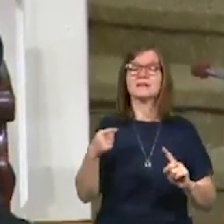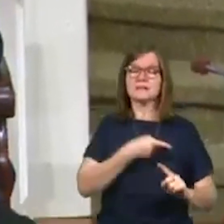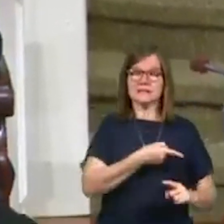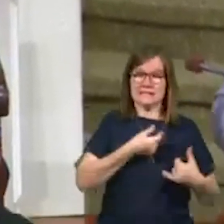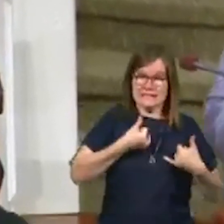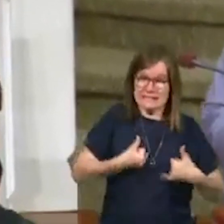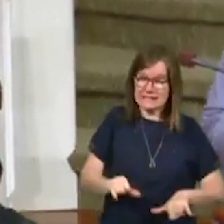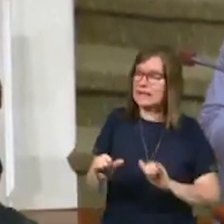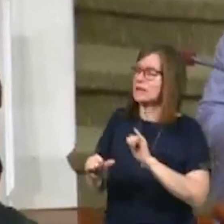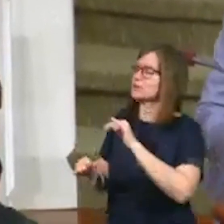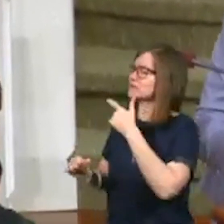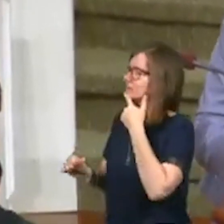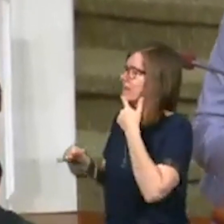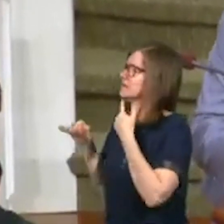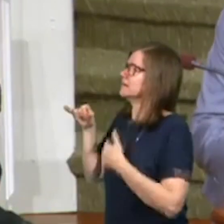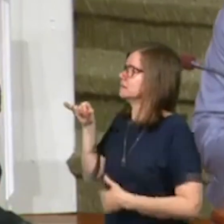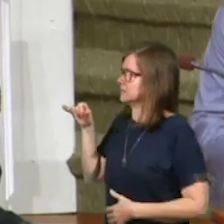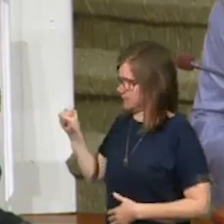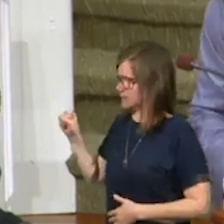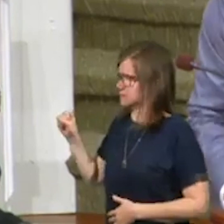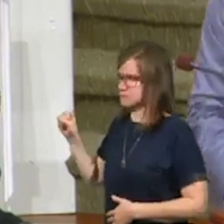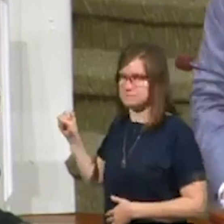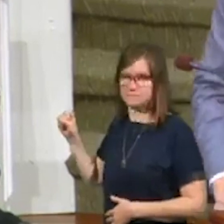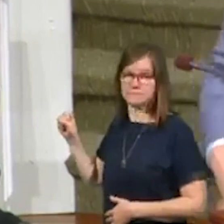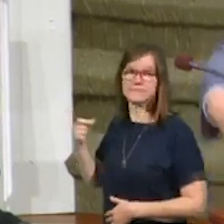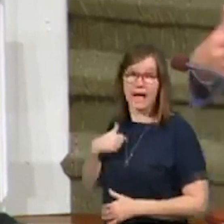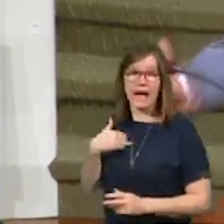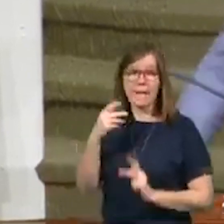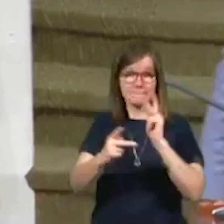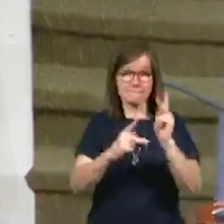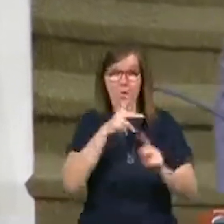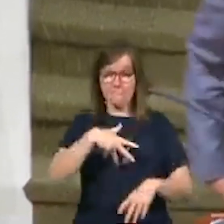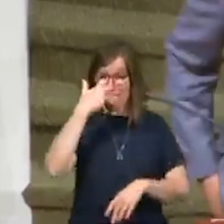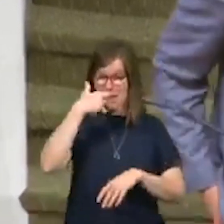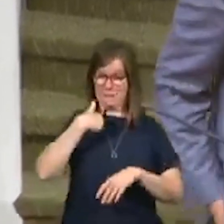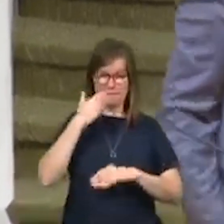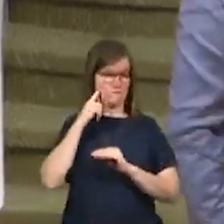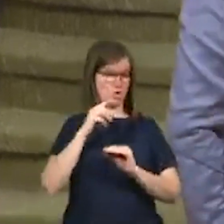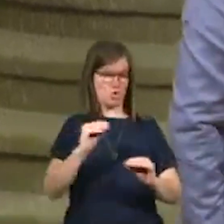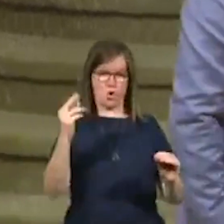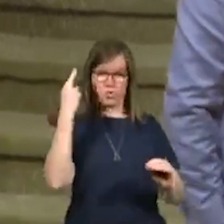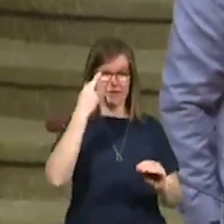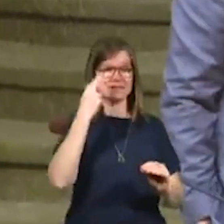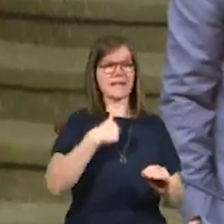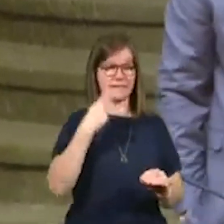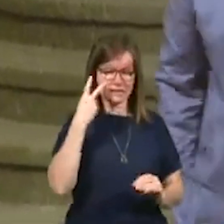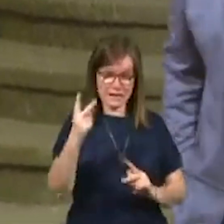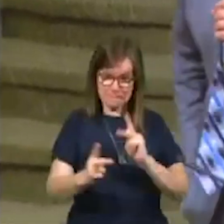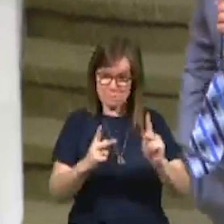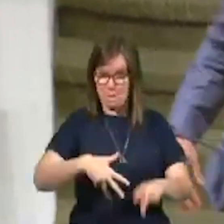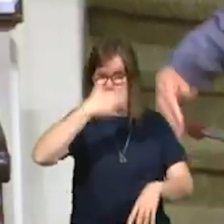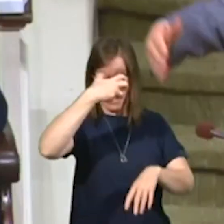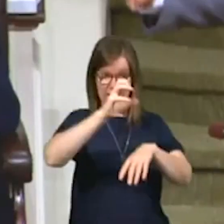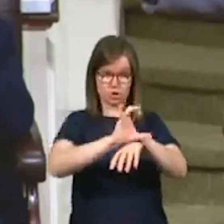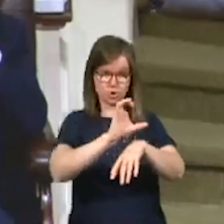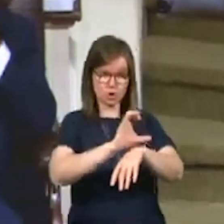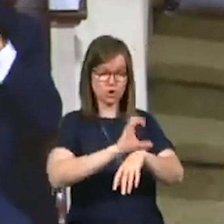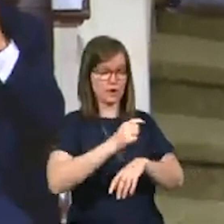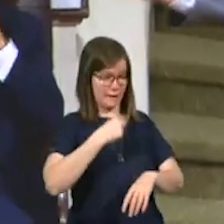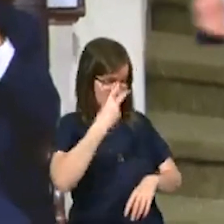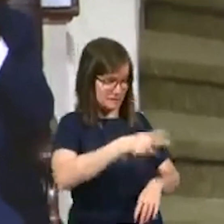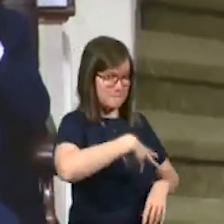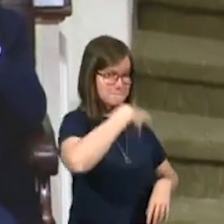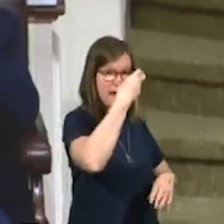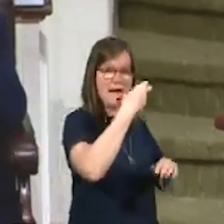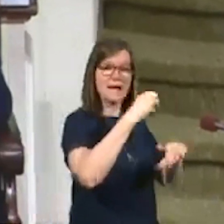still said yes to God. I've had people get mad at me for no reason. I've seen people get mad at church. I've seen them get mad at